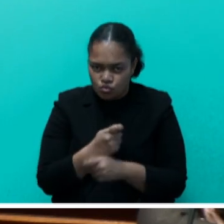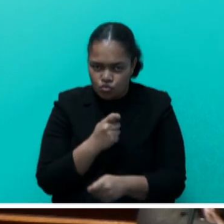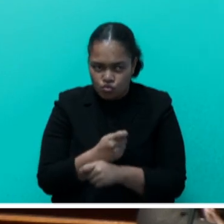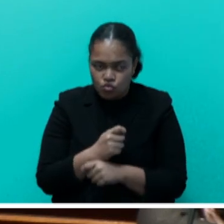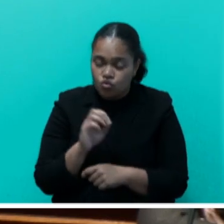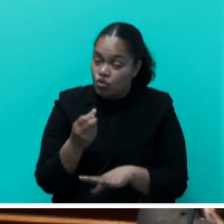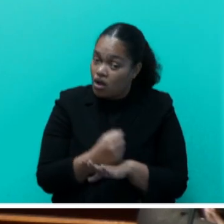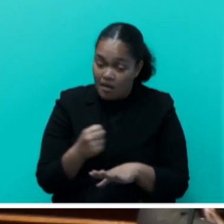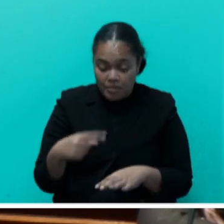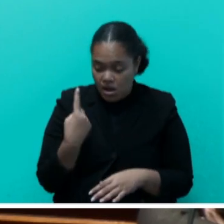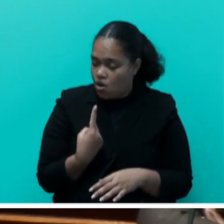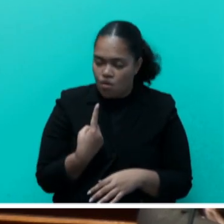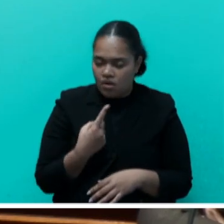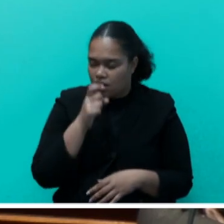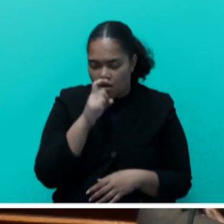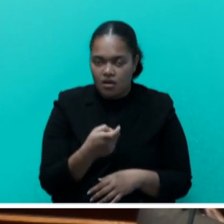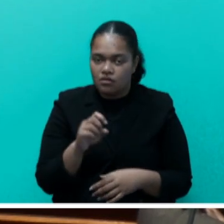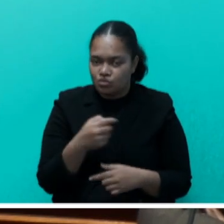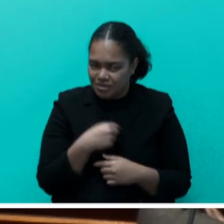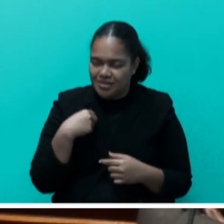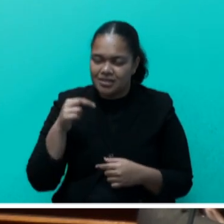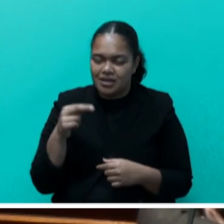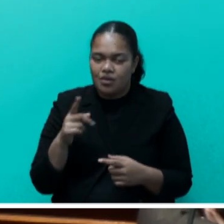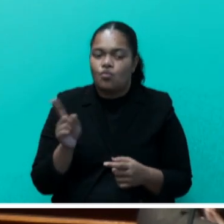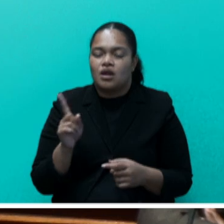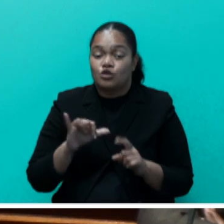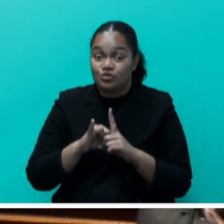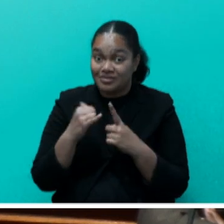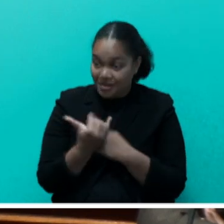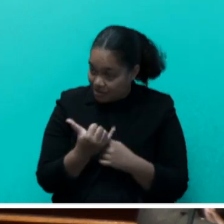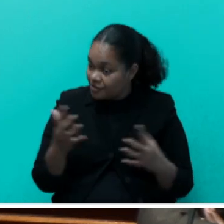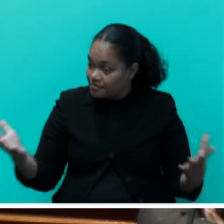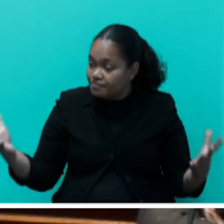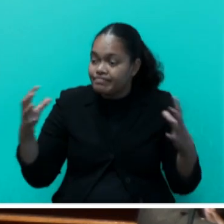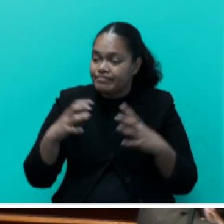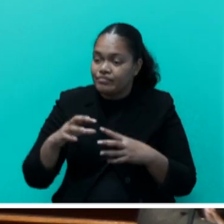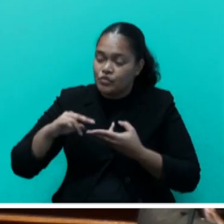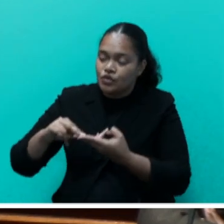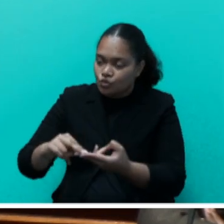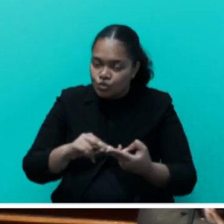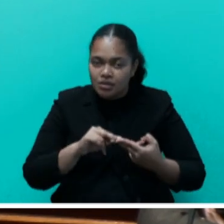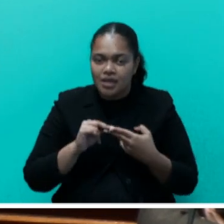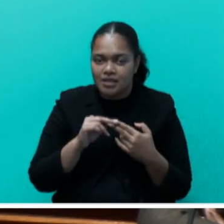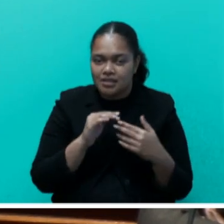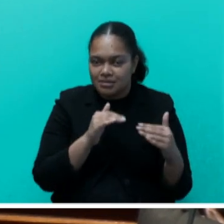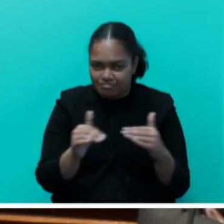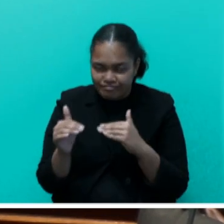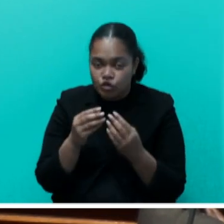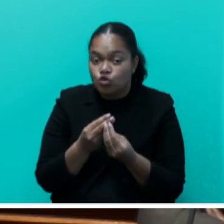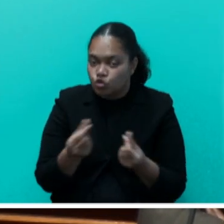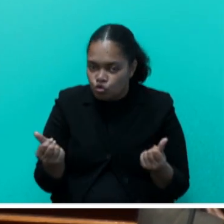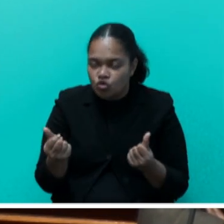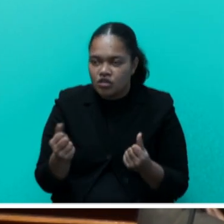this challenge alone. We need the entire society to unite in developing innovative solutions to strengthen